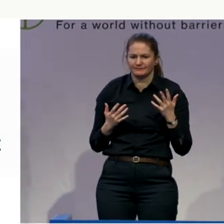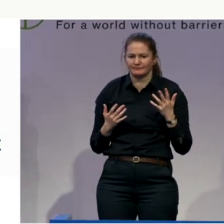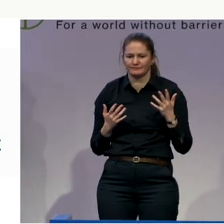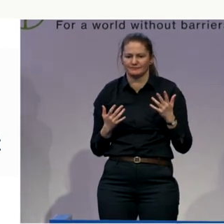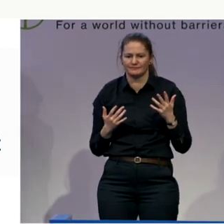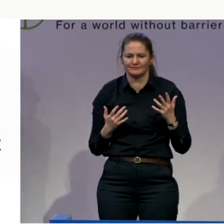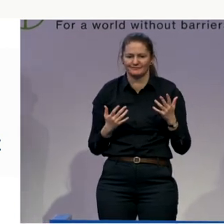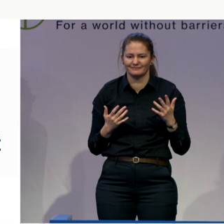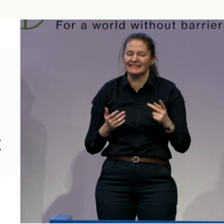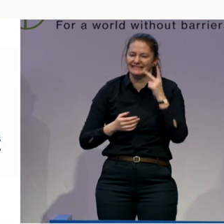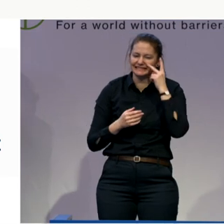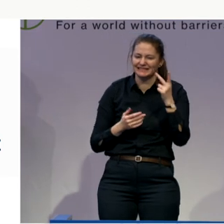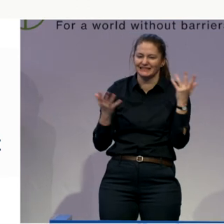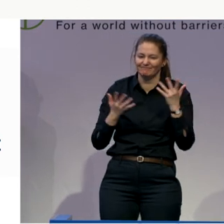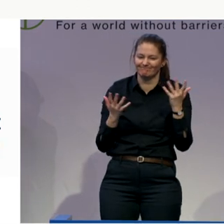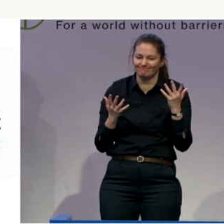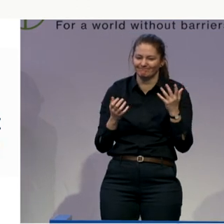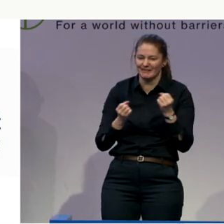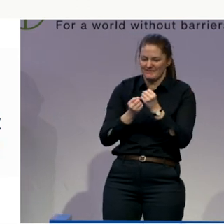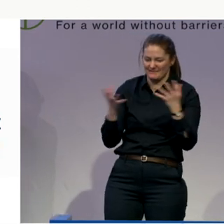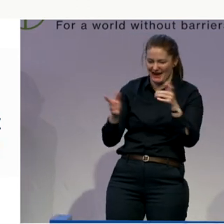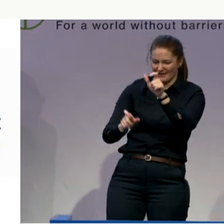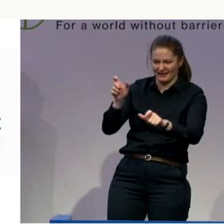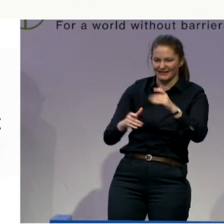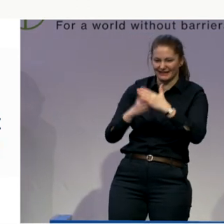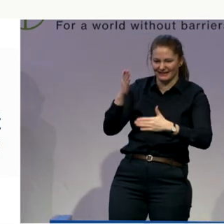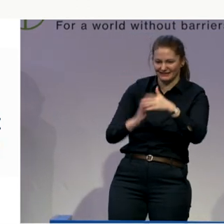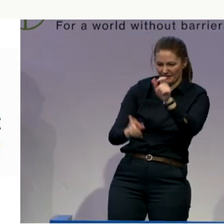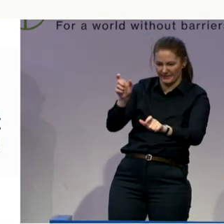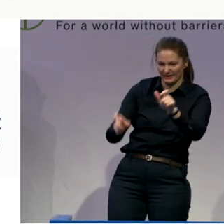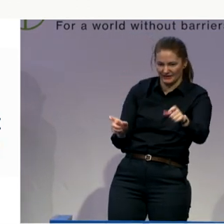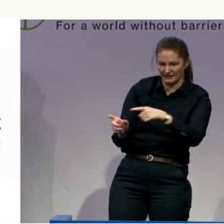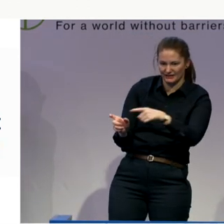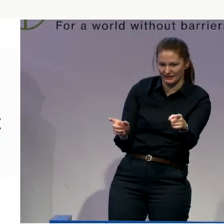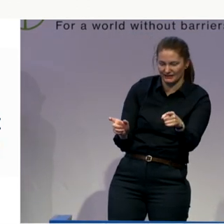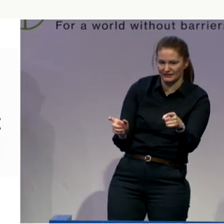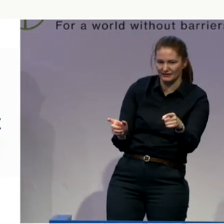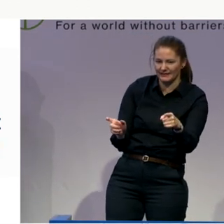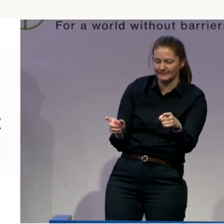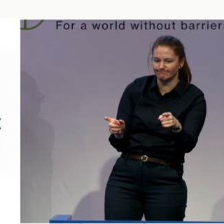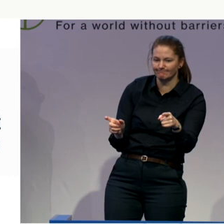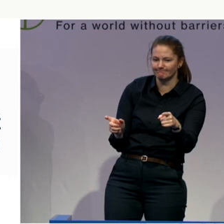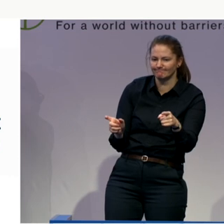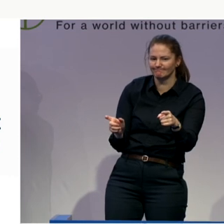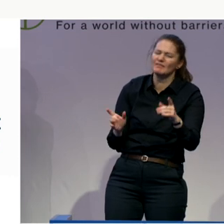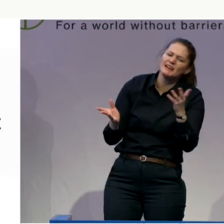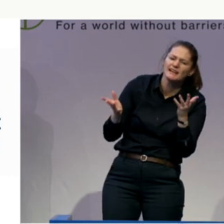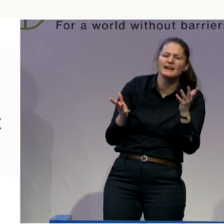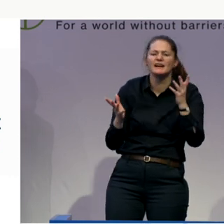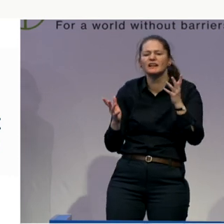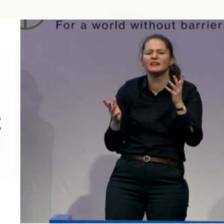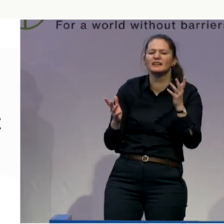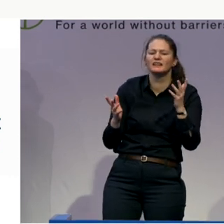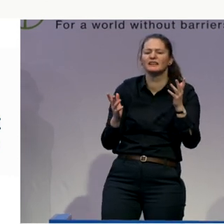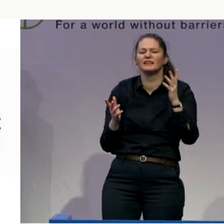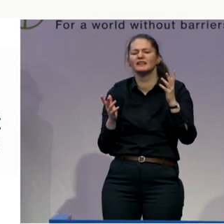of the people with a disability or where disability is suspected in these early stages where